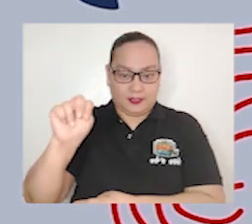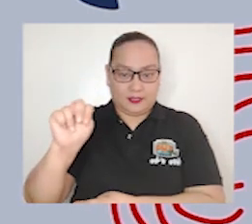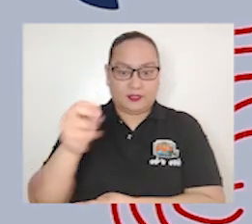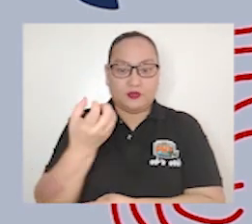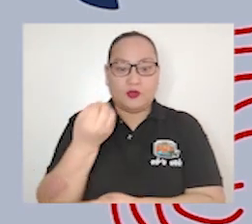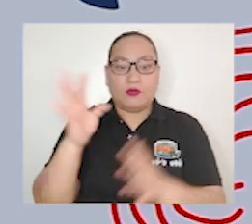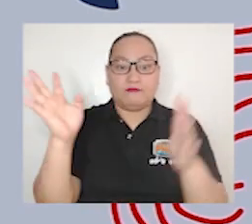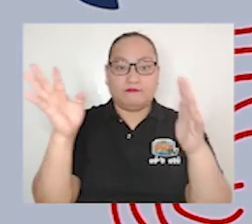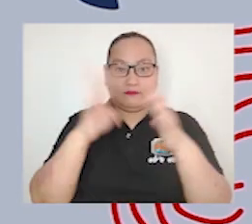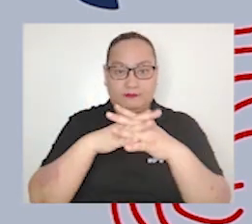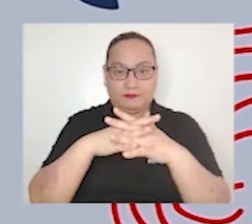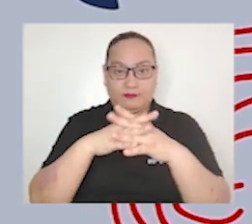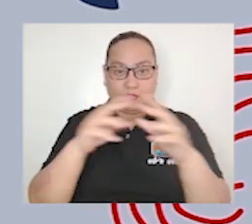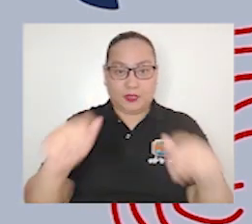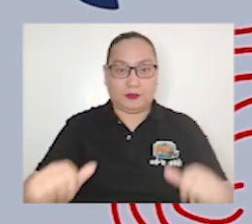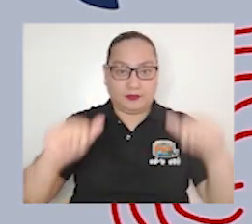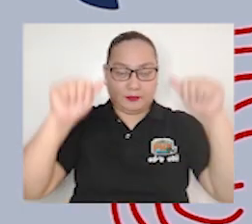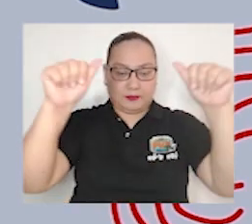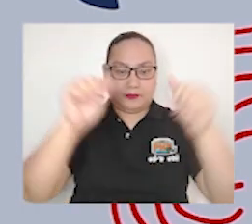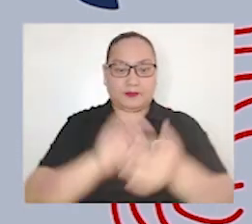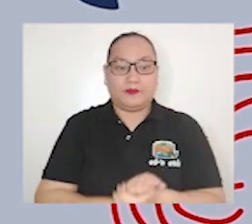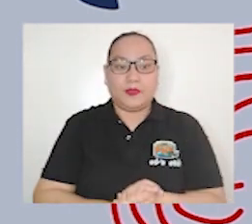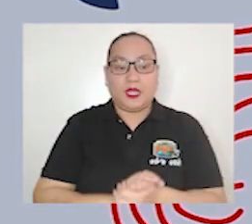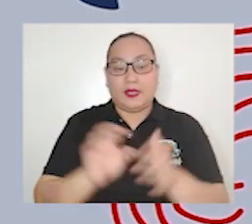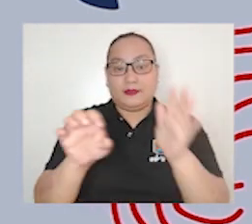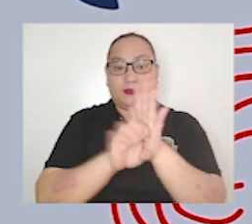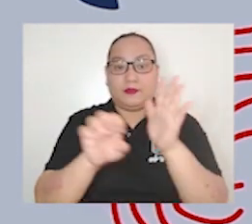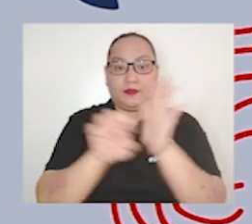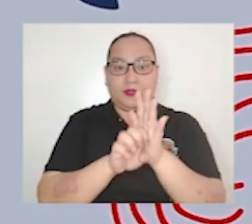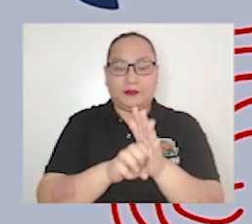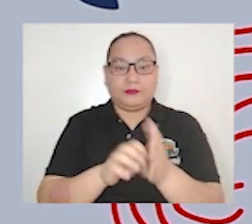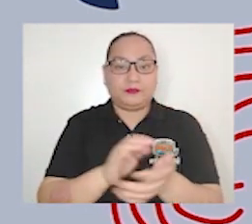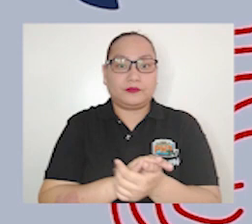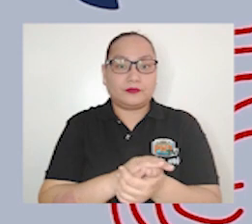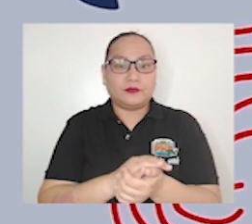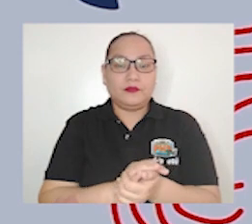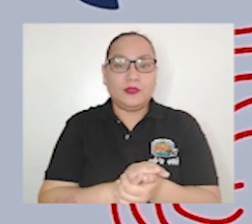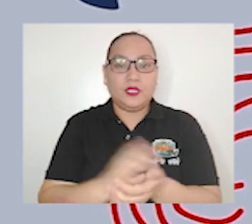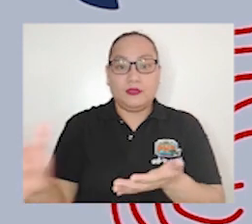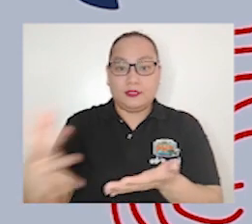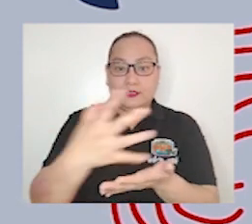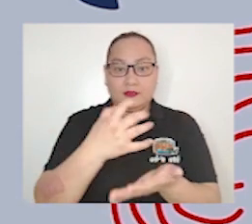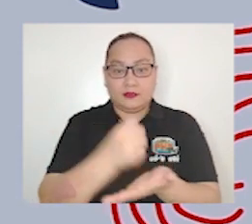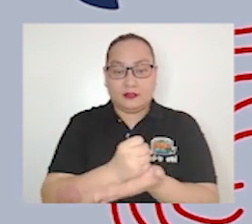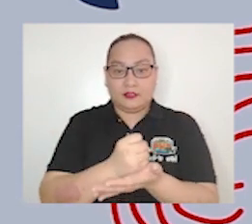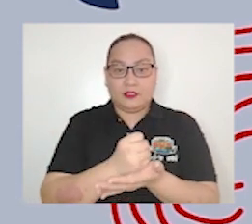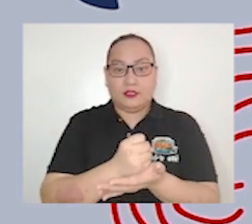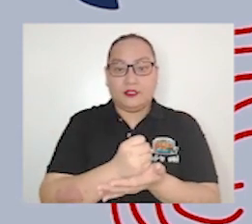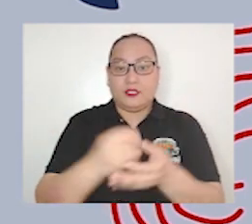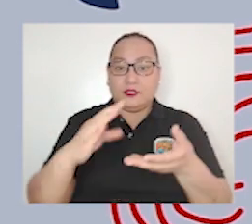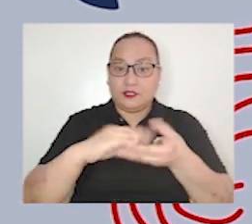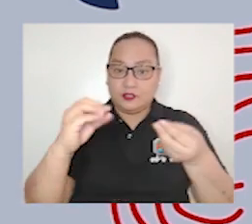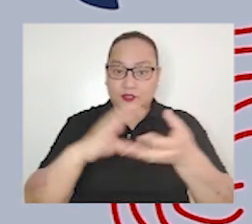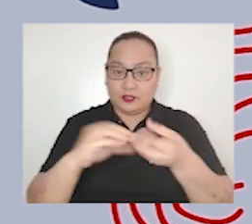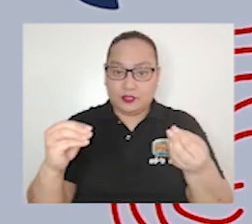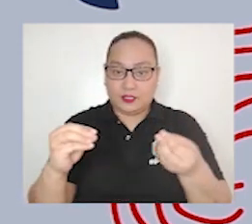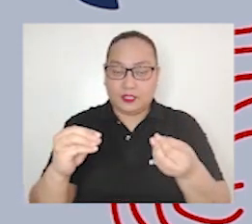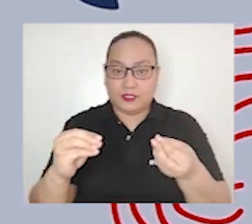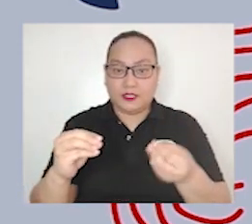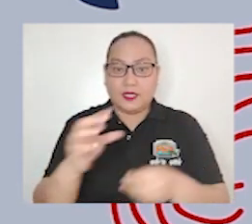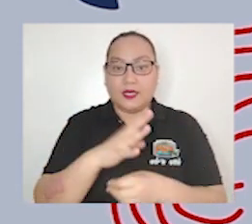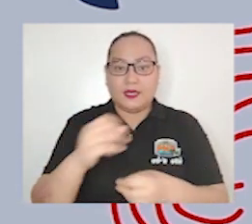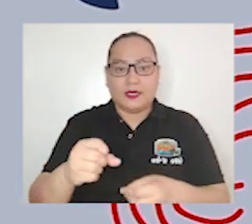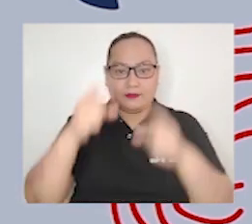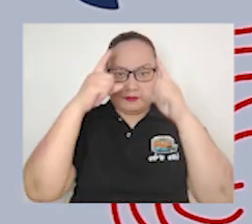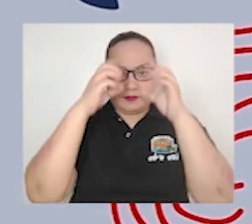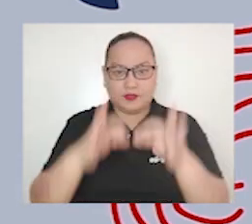in newspapers they gather the stories written by reporters and decide which stories